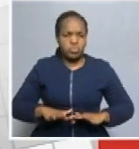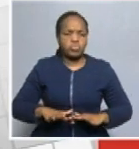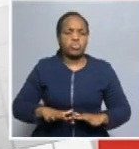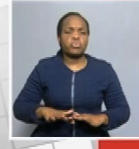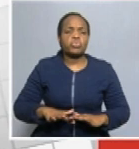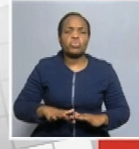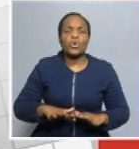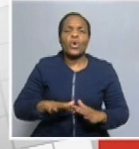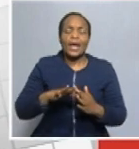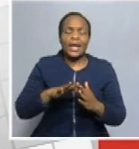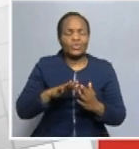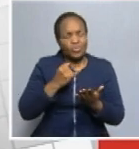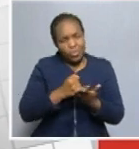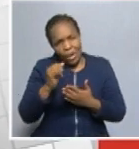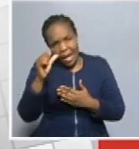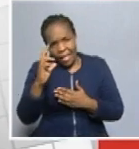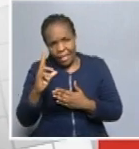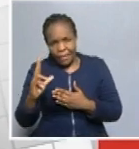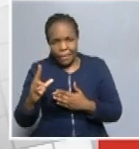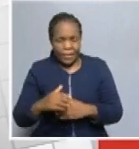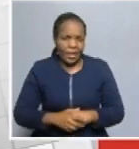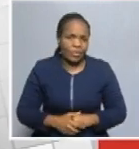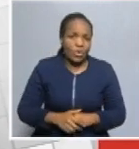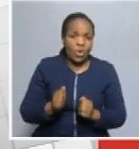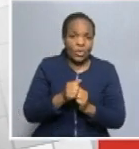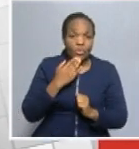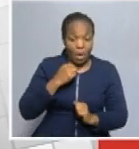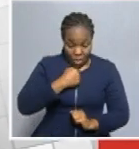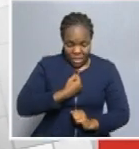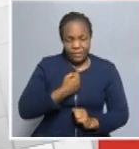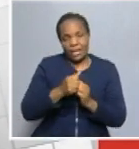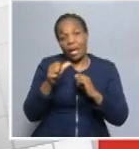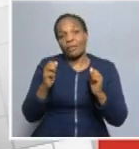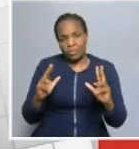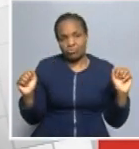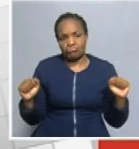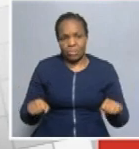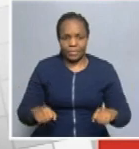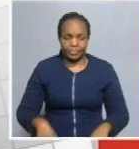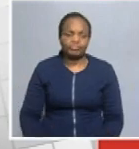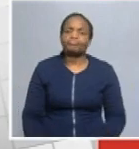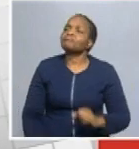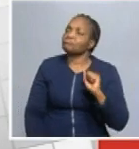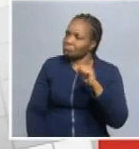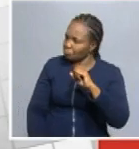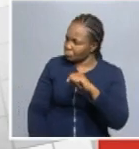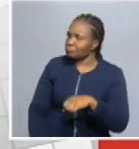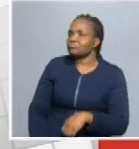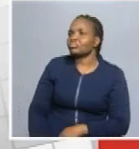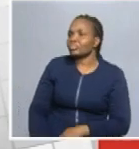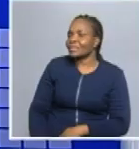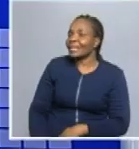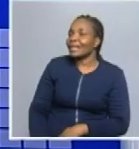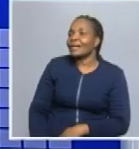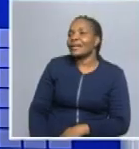more forgiving, not just with others, but also with ourselves. No, definitely. Dr. Dutoy,